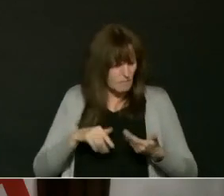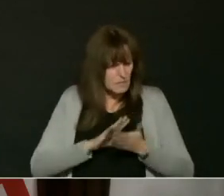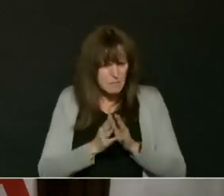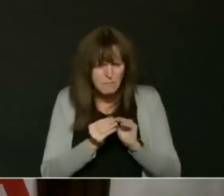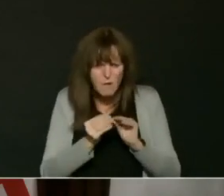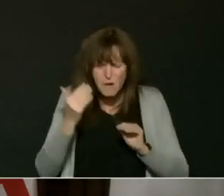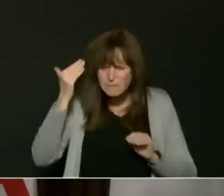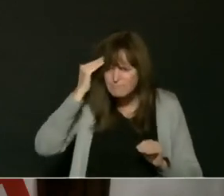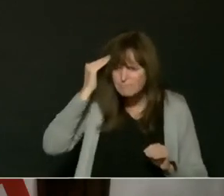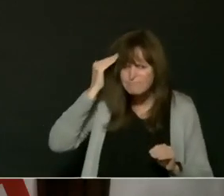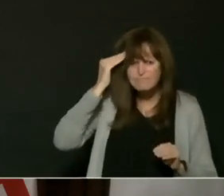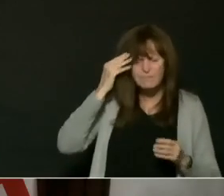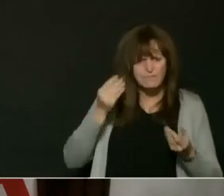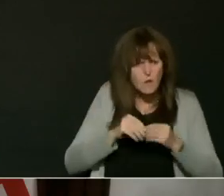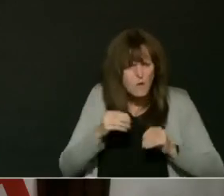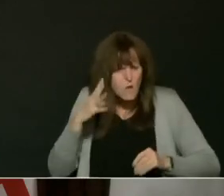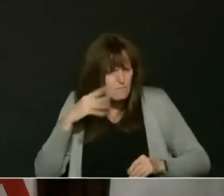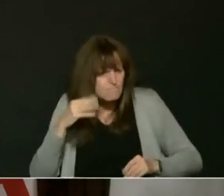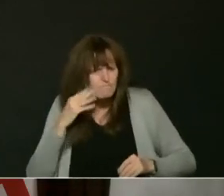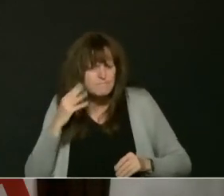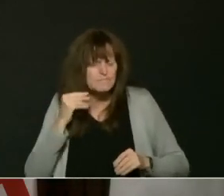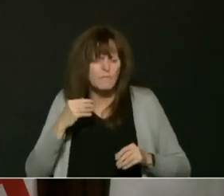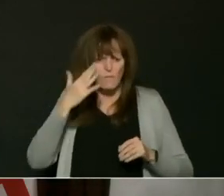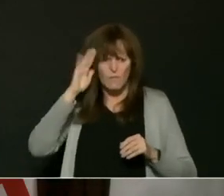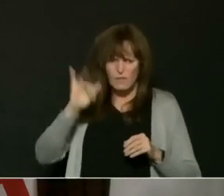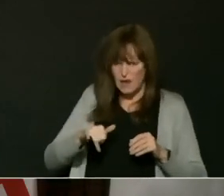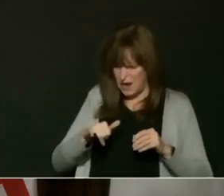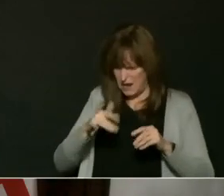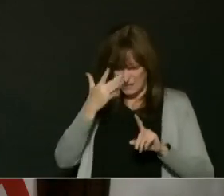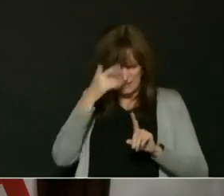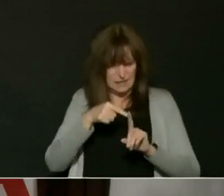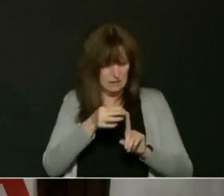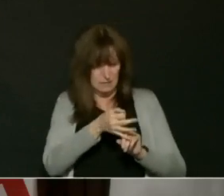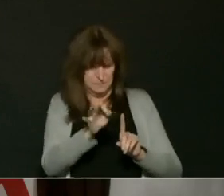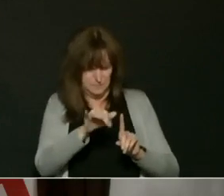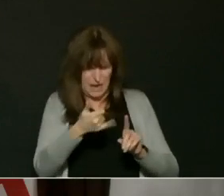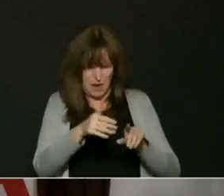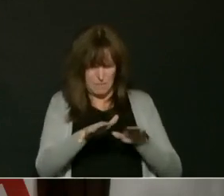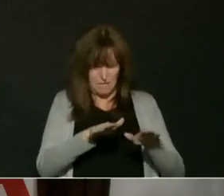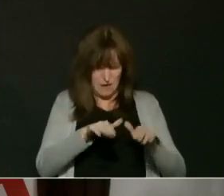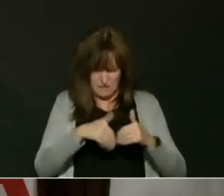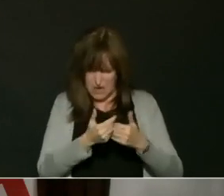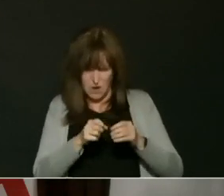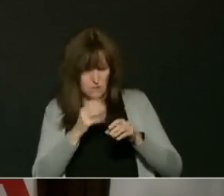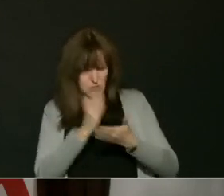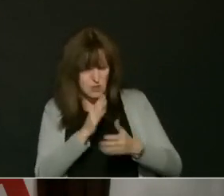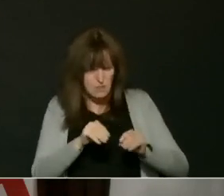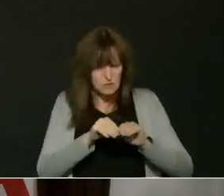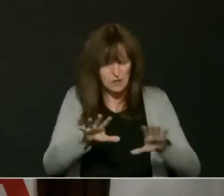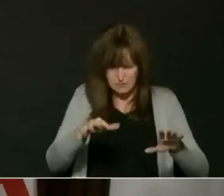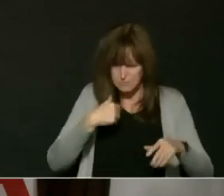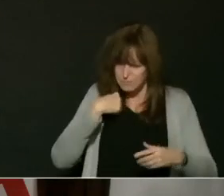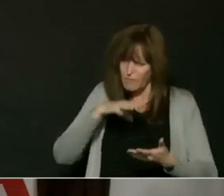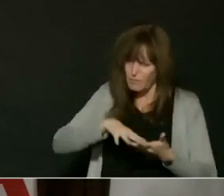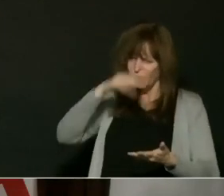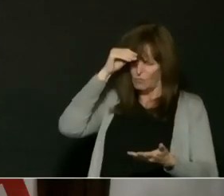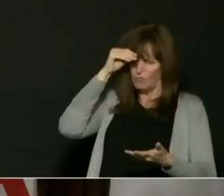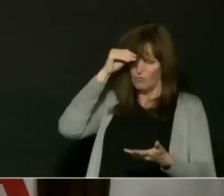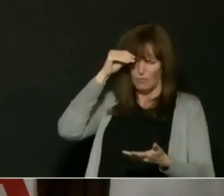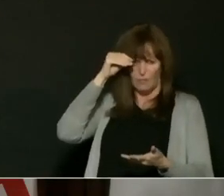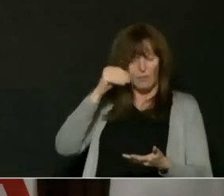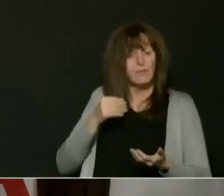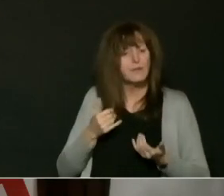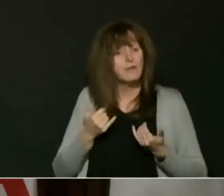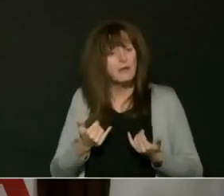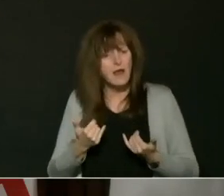behaves and what works to stop its transmission. We have tools that we have not had before. We have